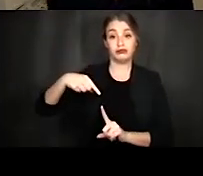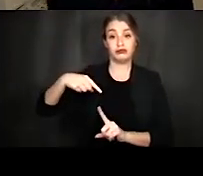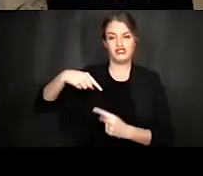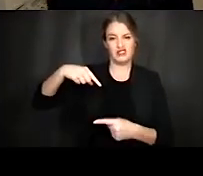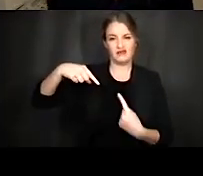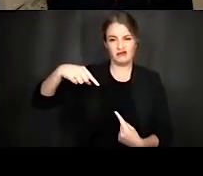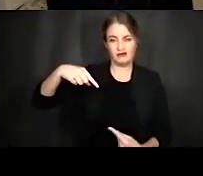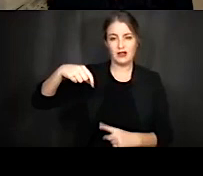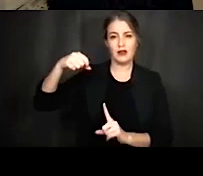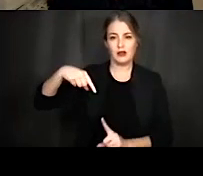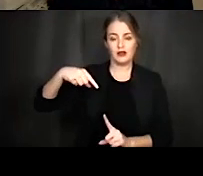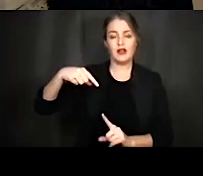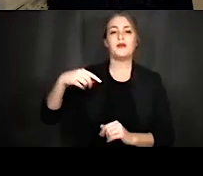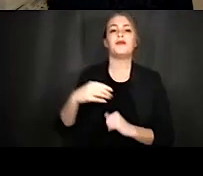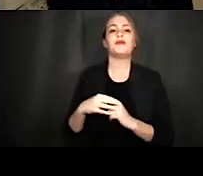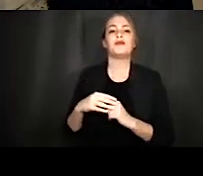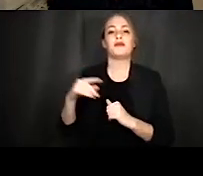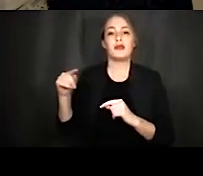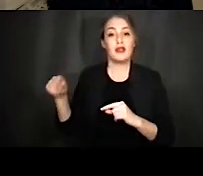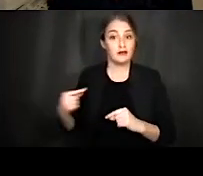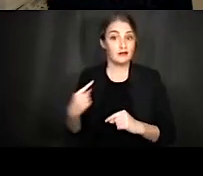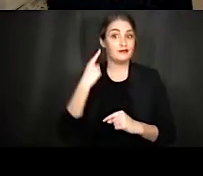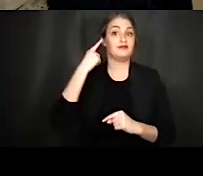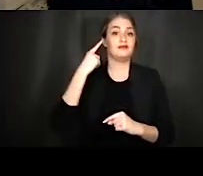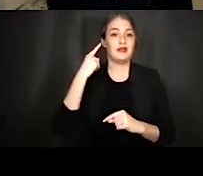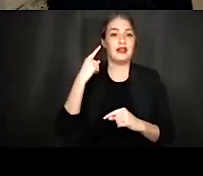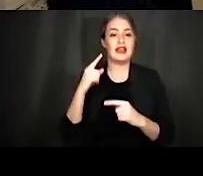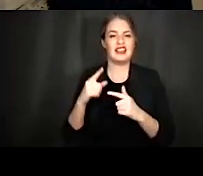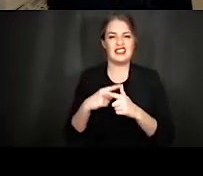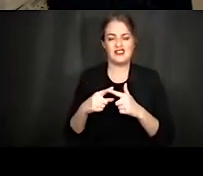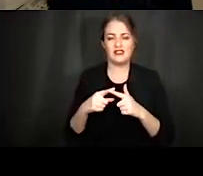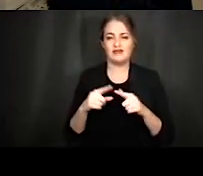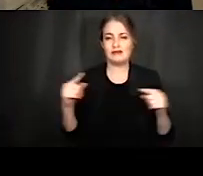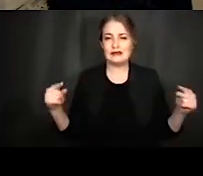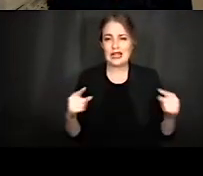auditory efferent cell bodies are located, here where the arrows end.